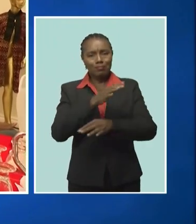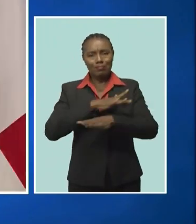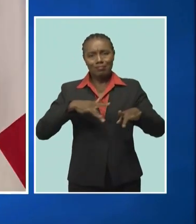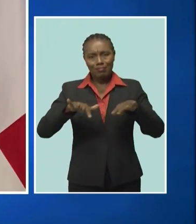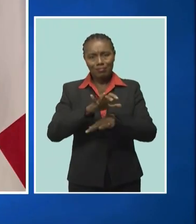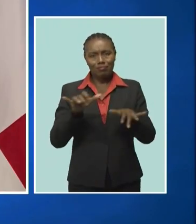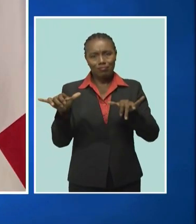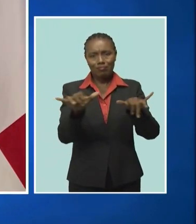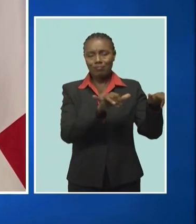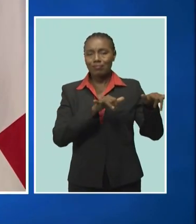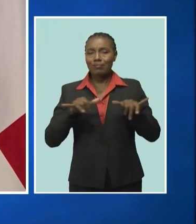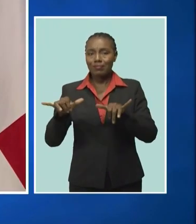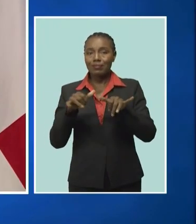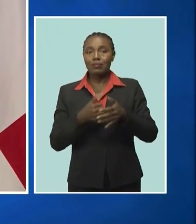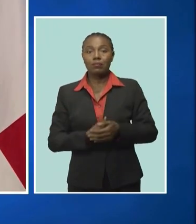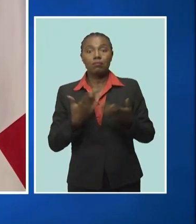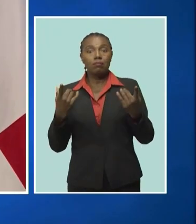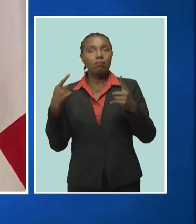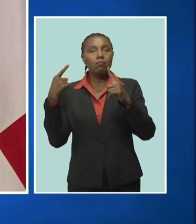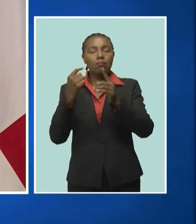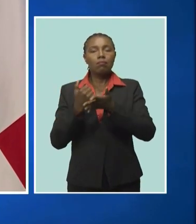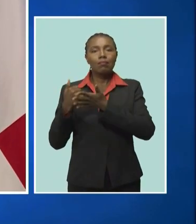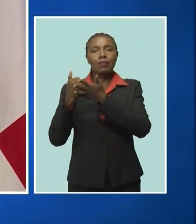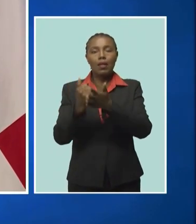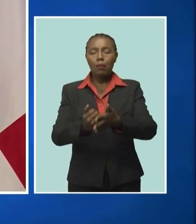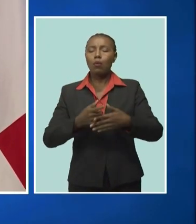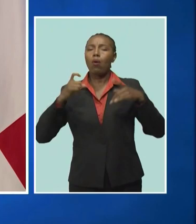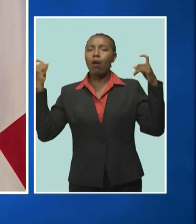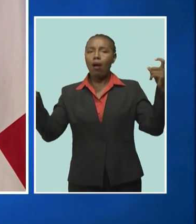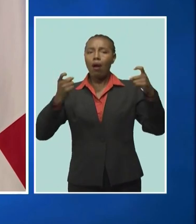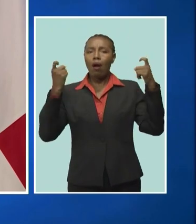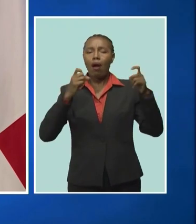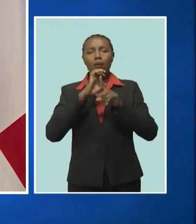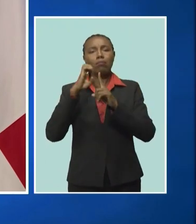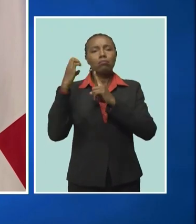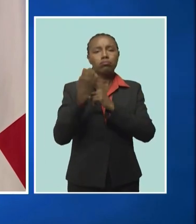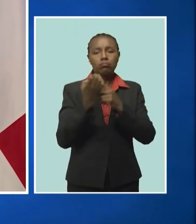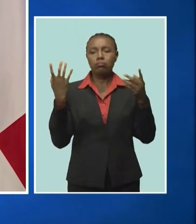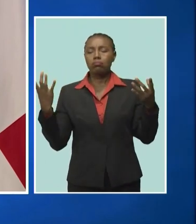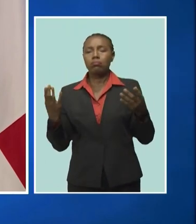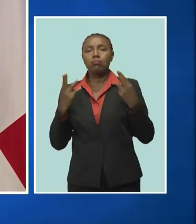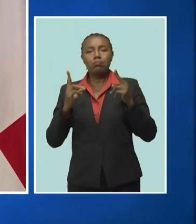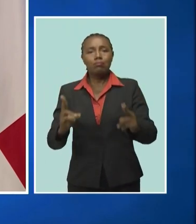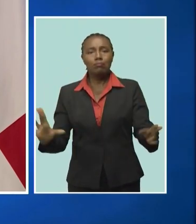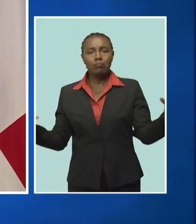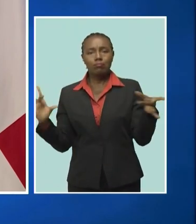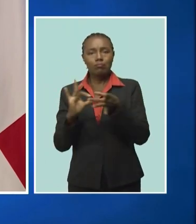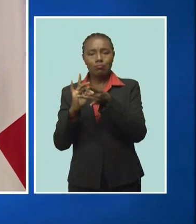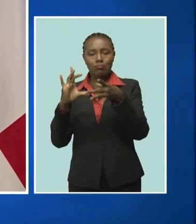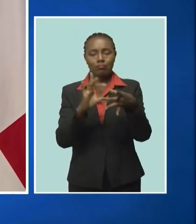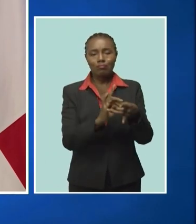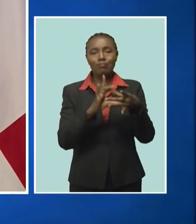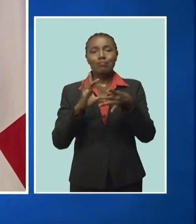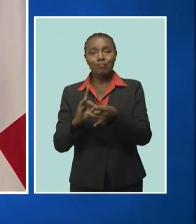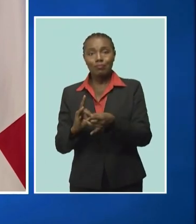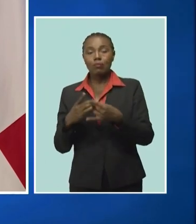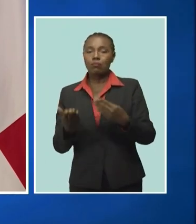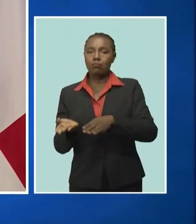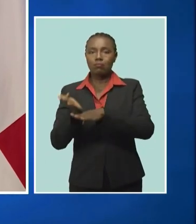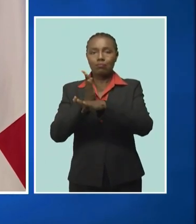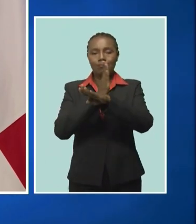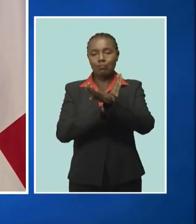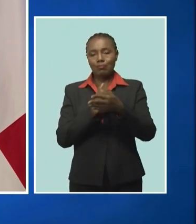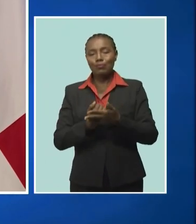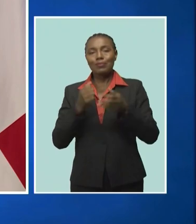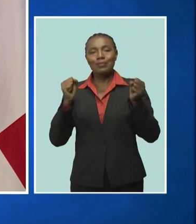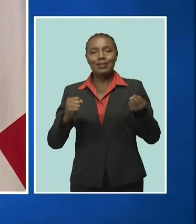These initiatives permit us to commemorate and celebrate our historical and cultural links and increase opportunities for enhanced